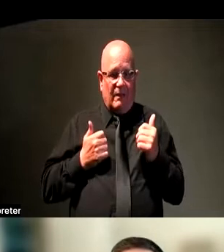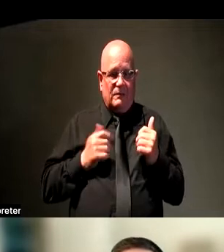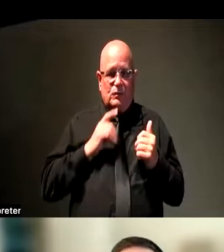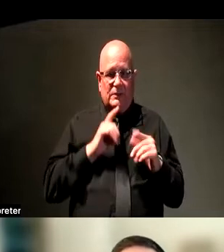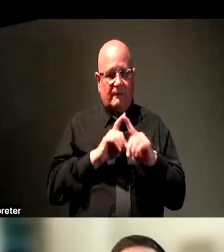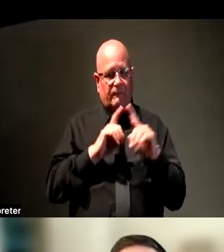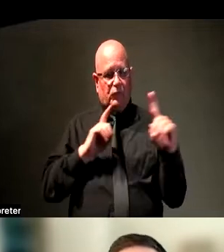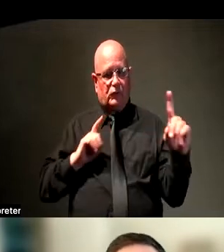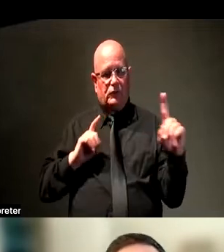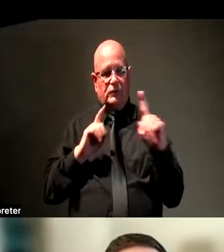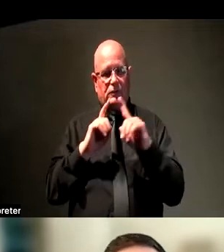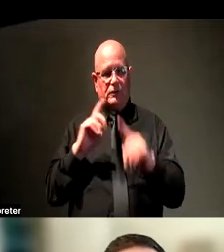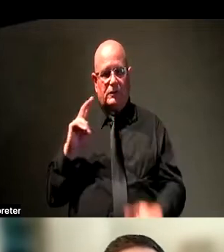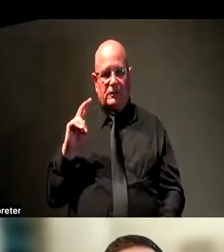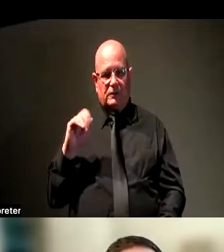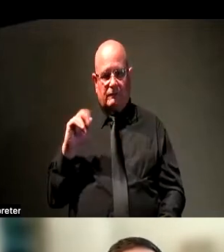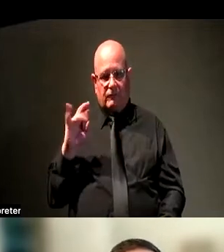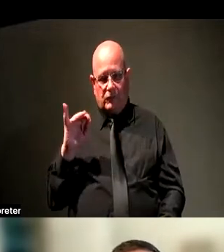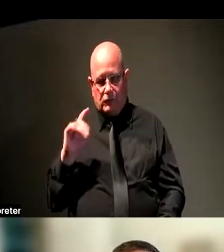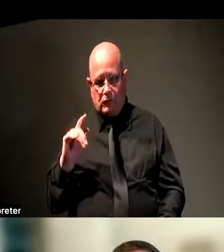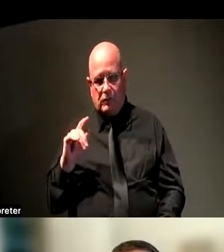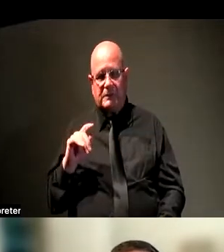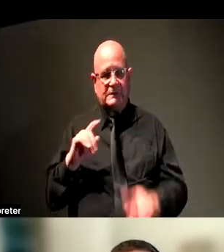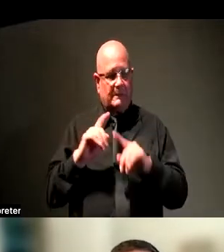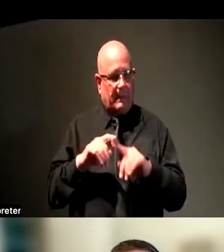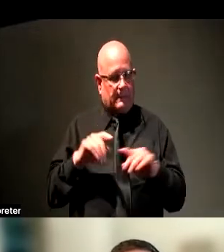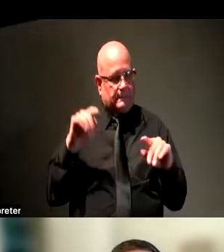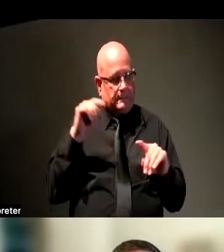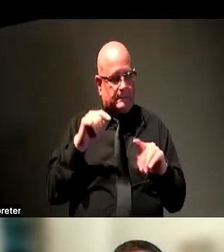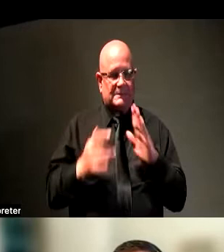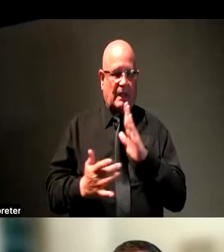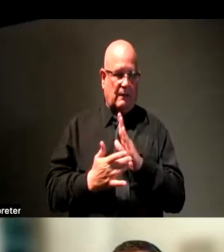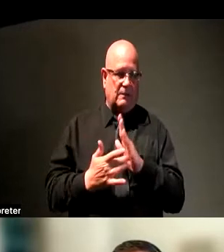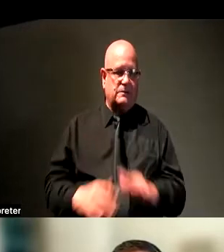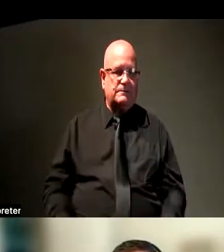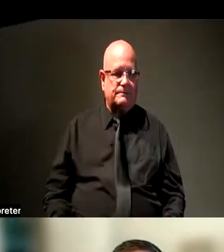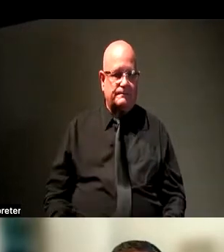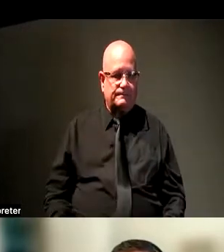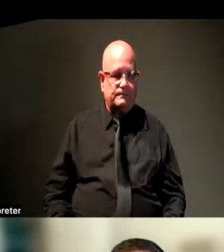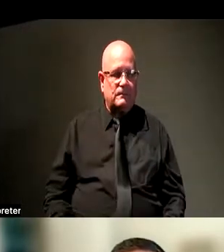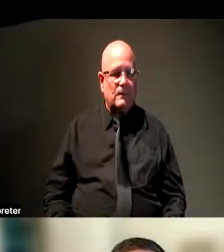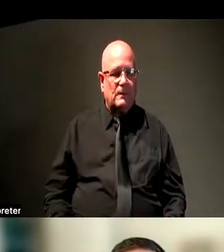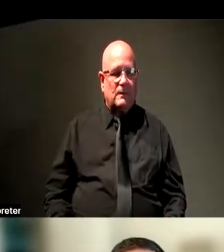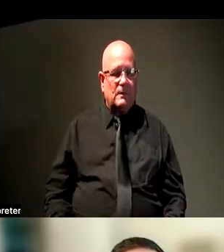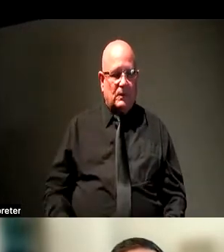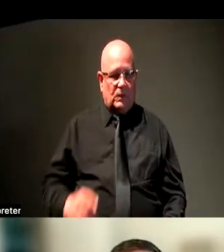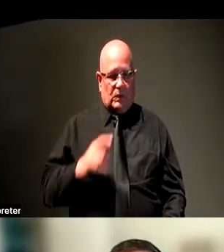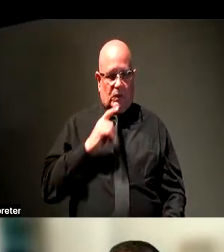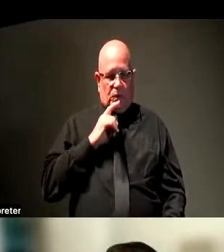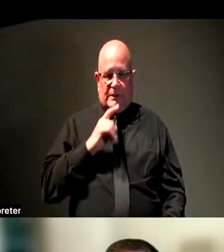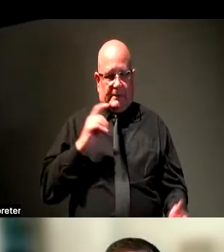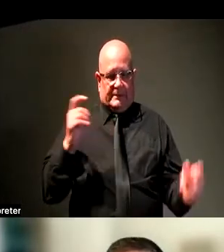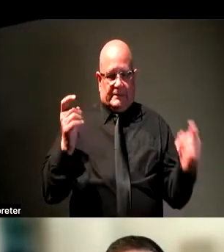and relied on technology. And in terms of the time frame, we went from